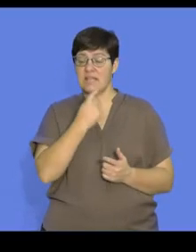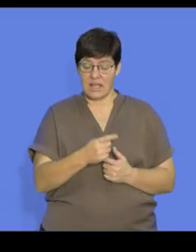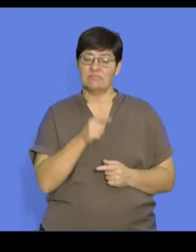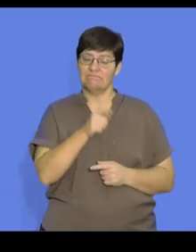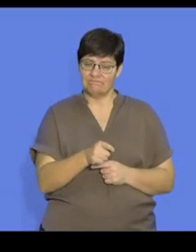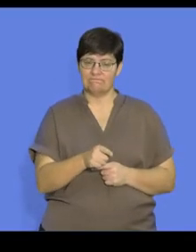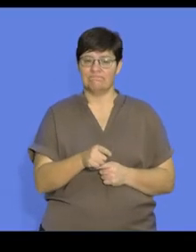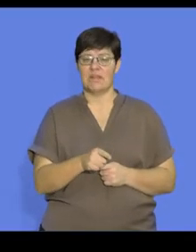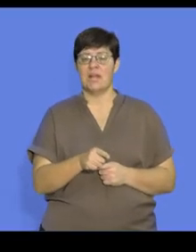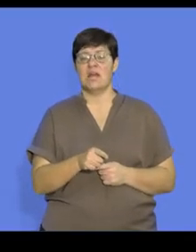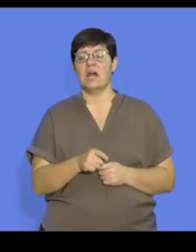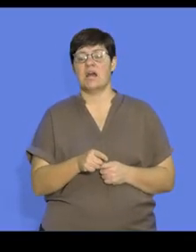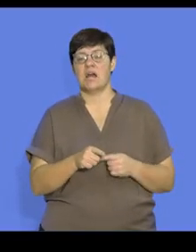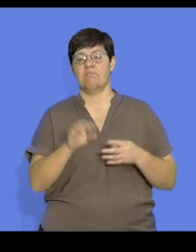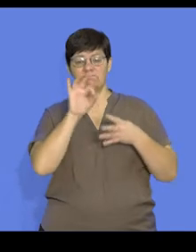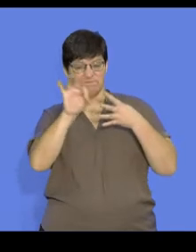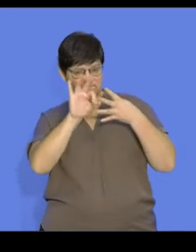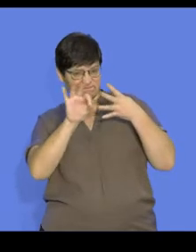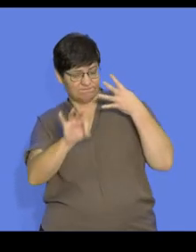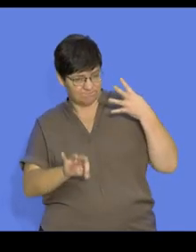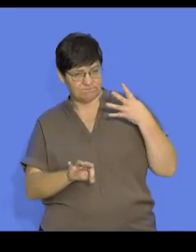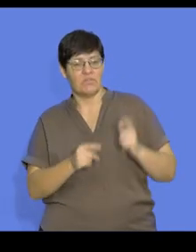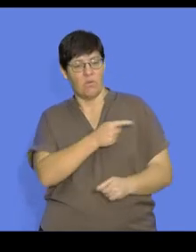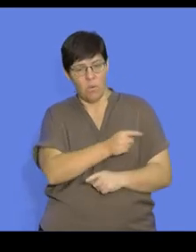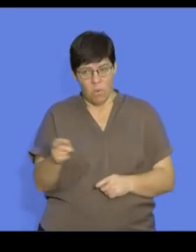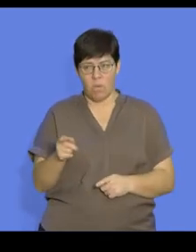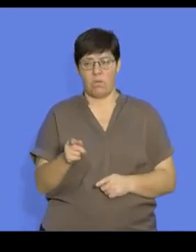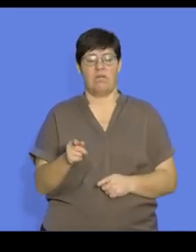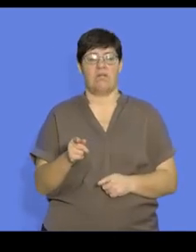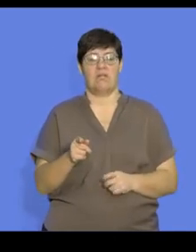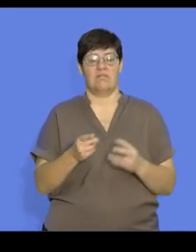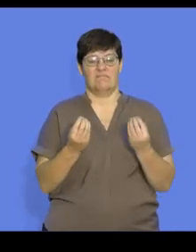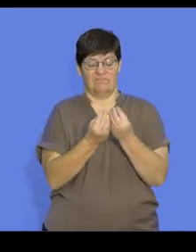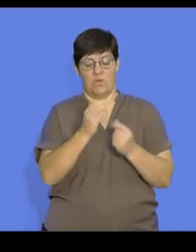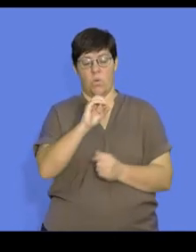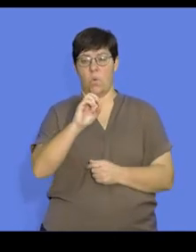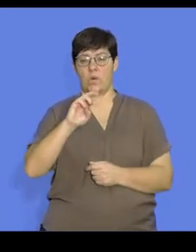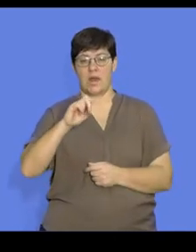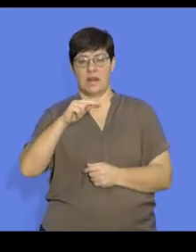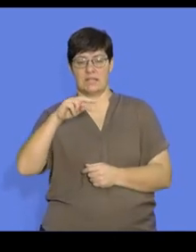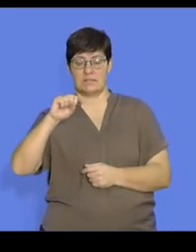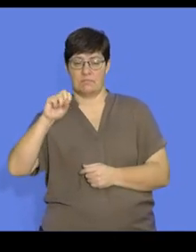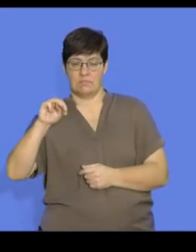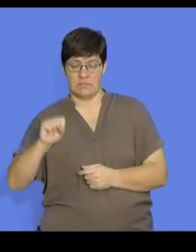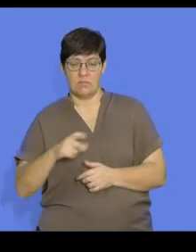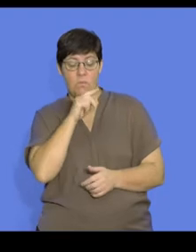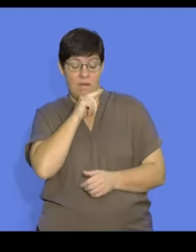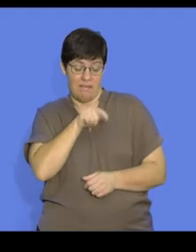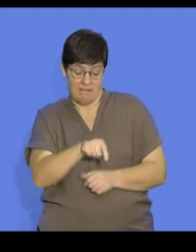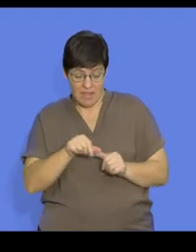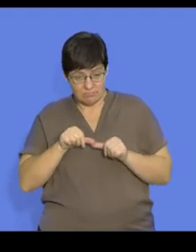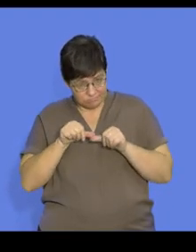is a characteristic of all organisms. And this ensures that they continue the existence of their species.